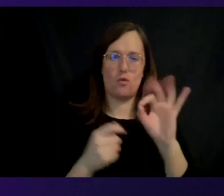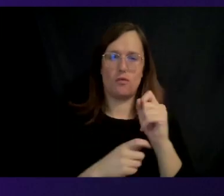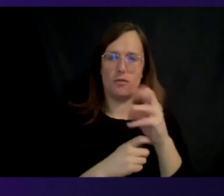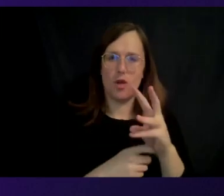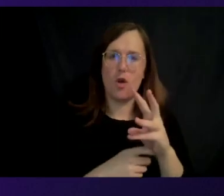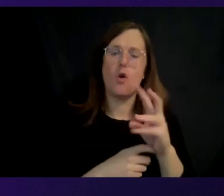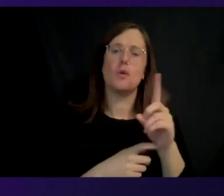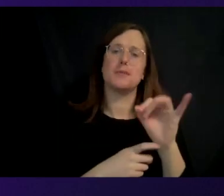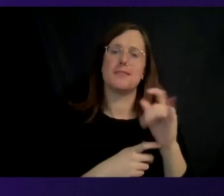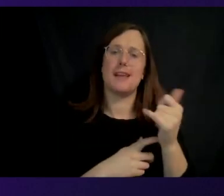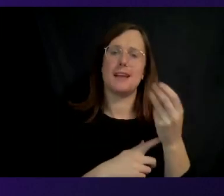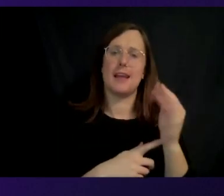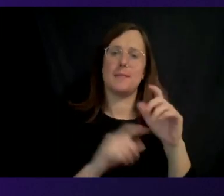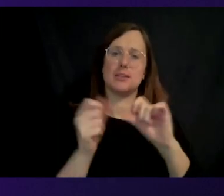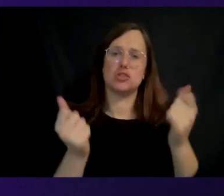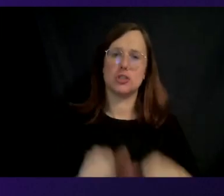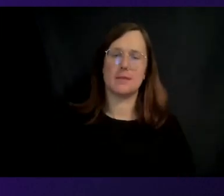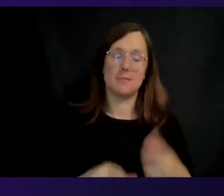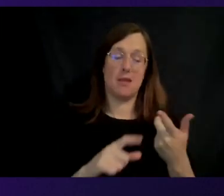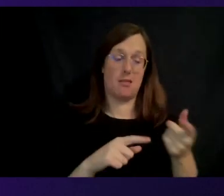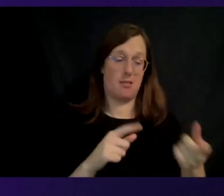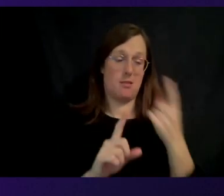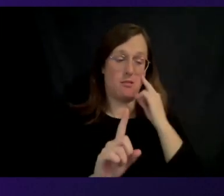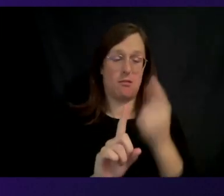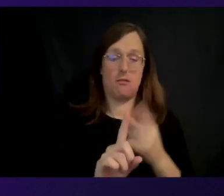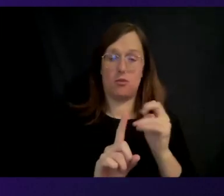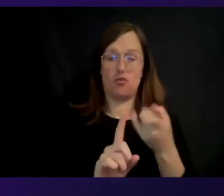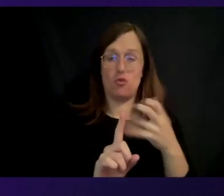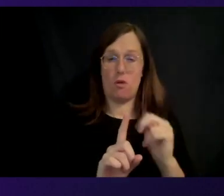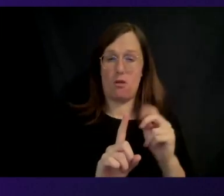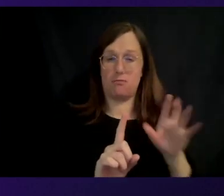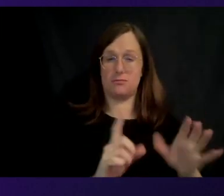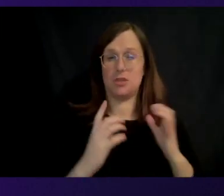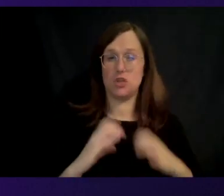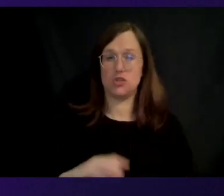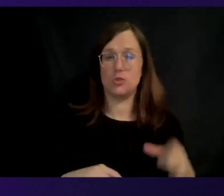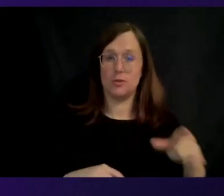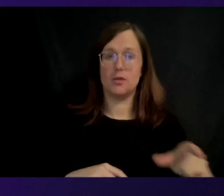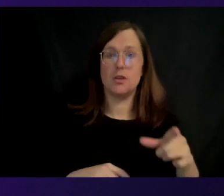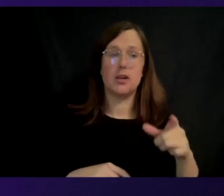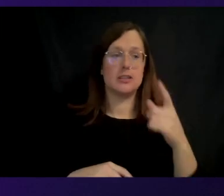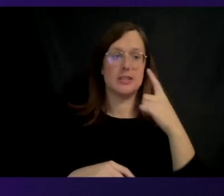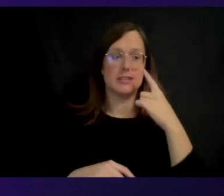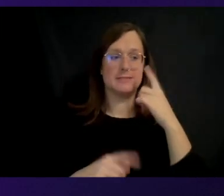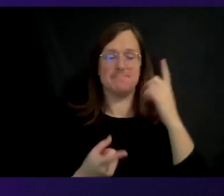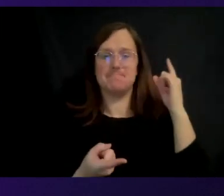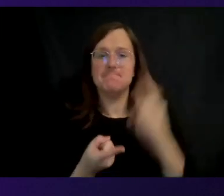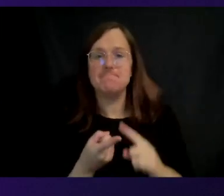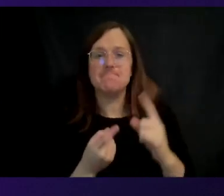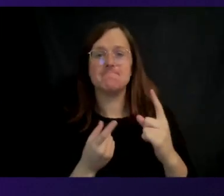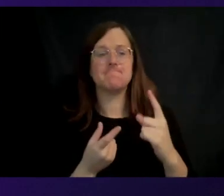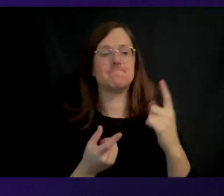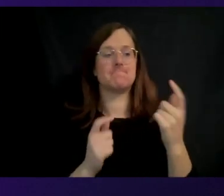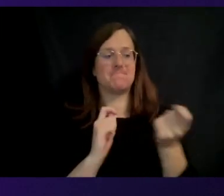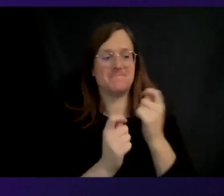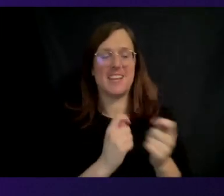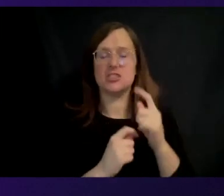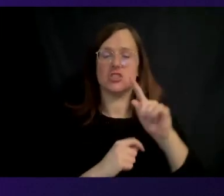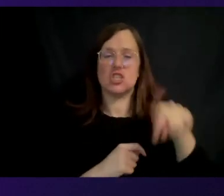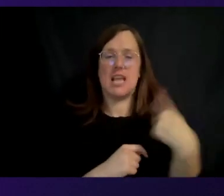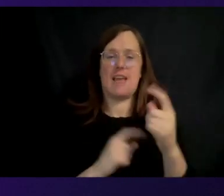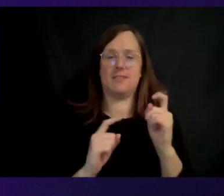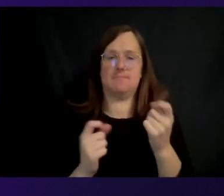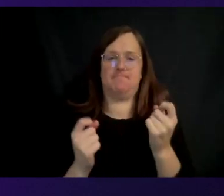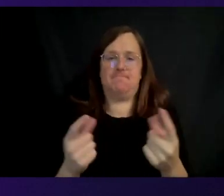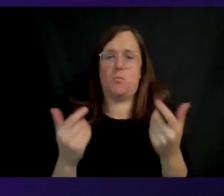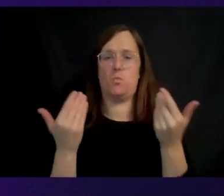is to help the customer experience with minimal customer tuning, i.e. it just kind of has to work. And it